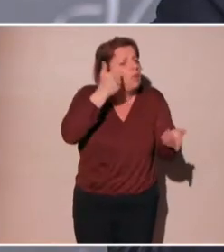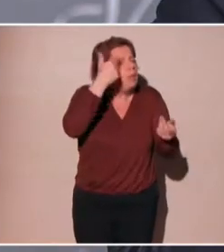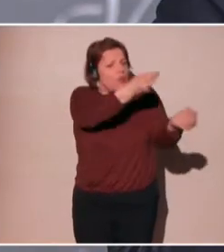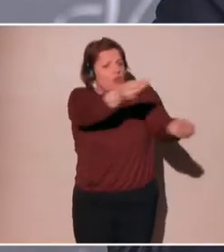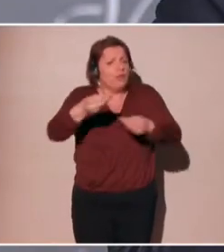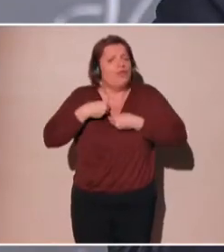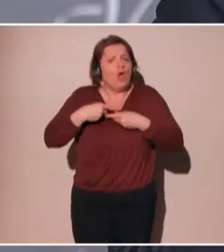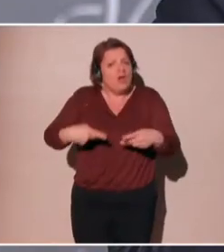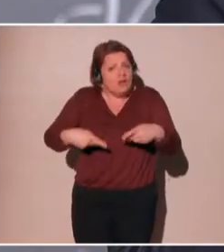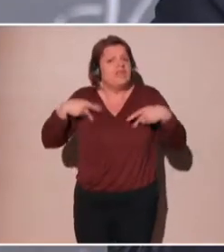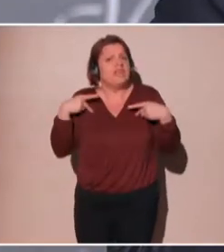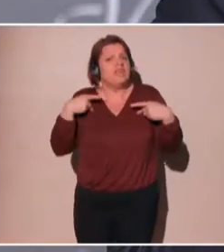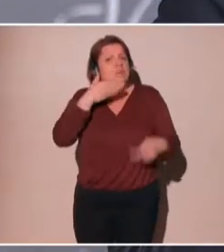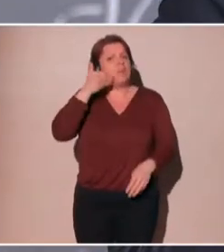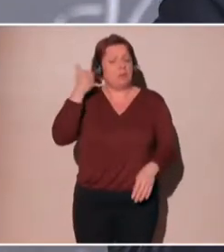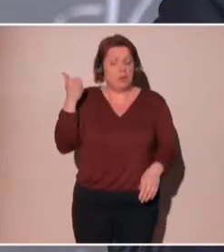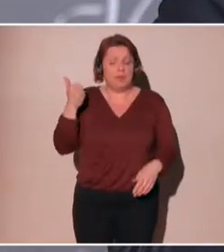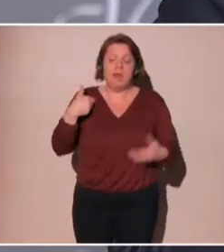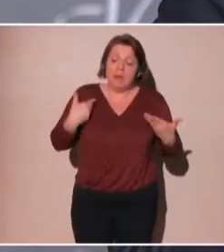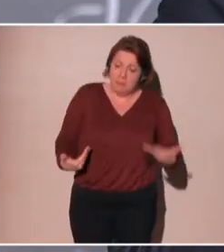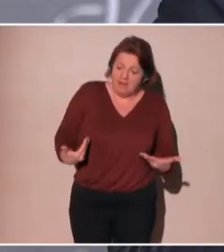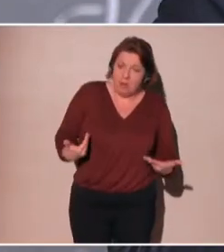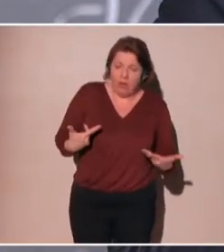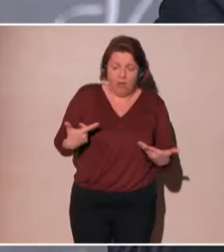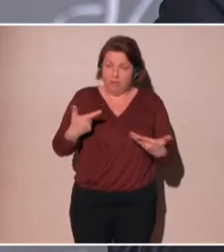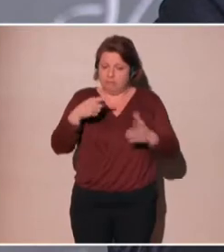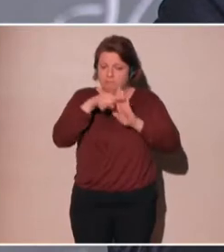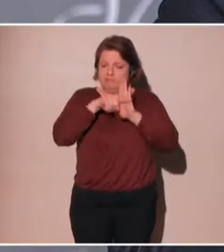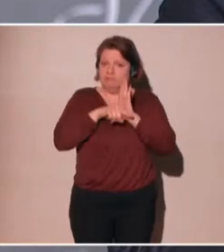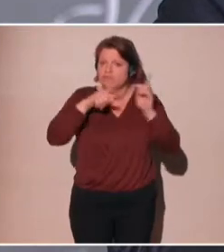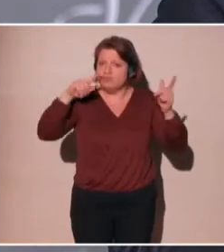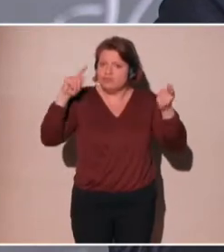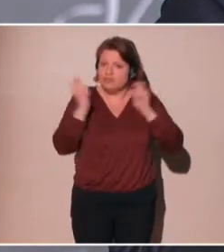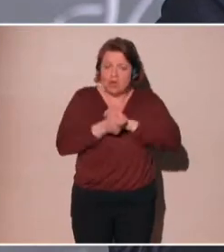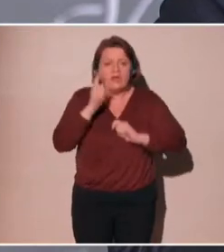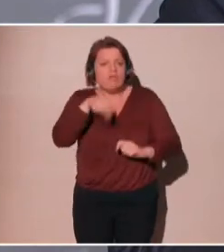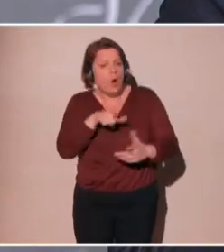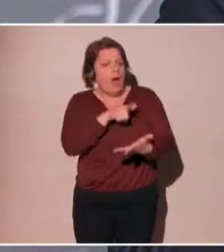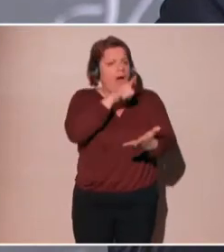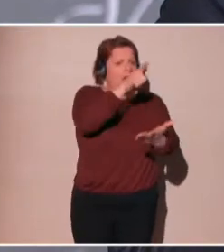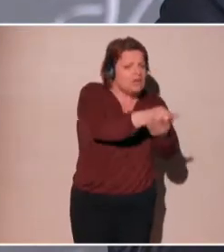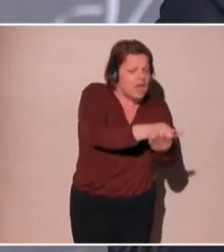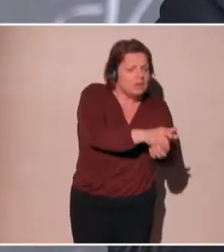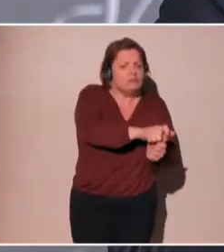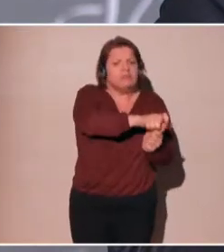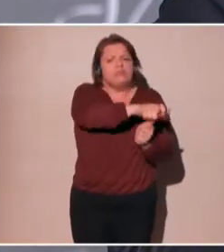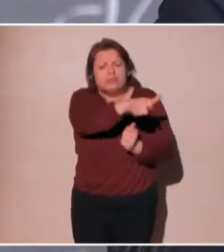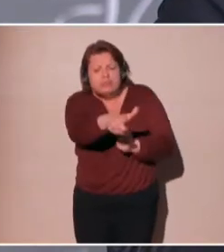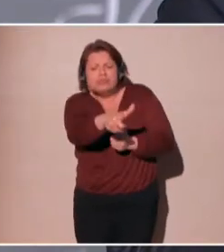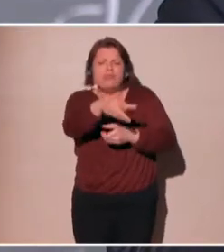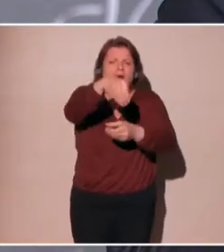good, some Internet of Things device, and give away your data in order to improve your life.